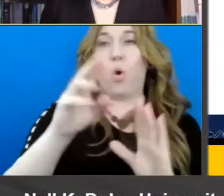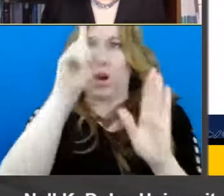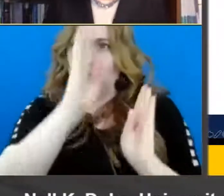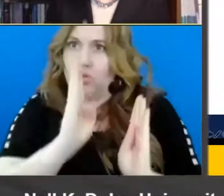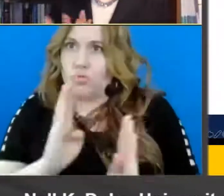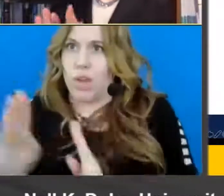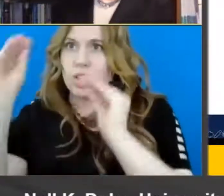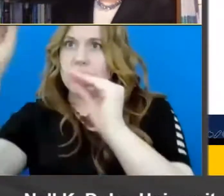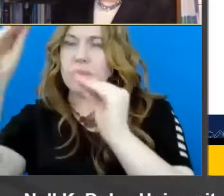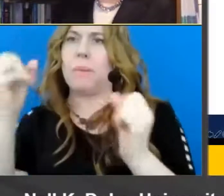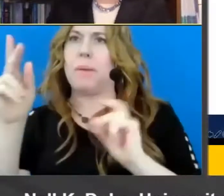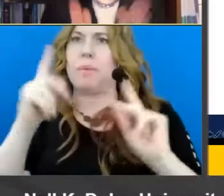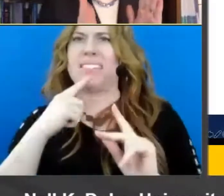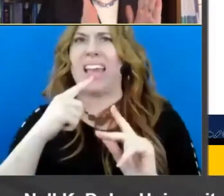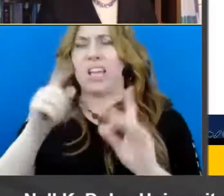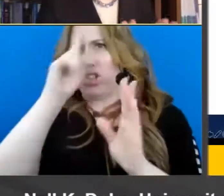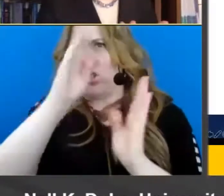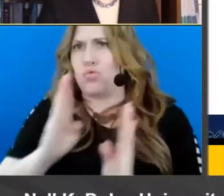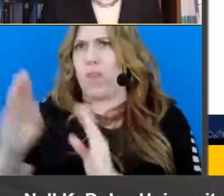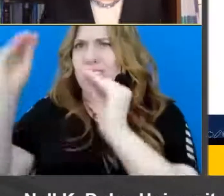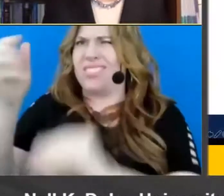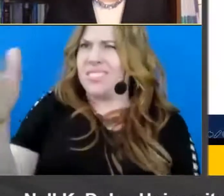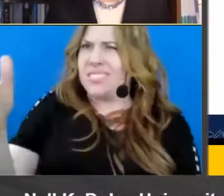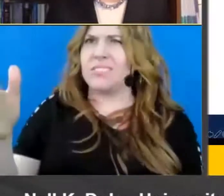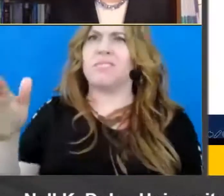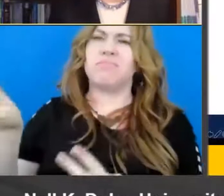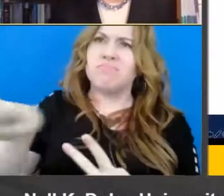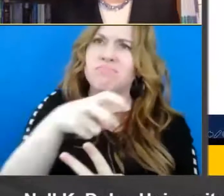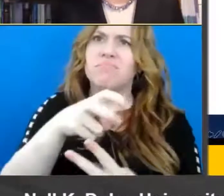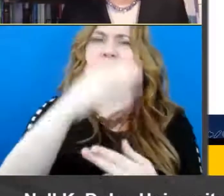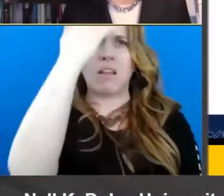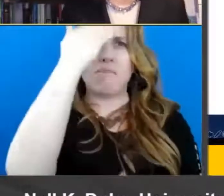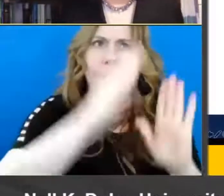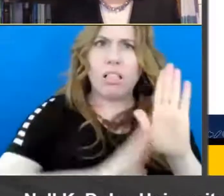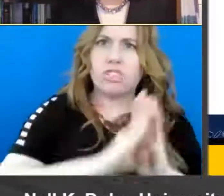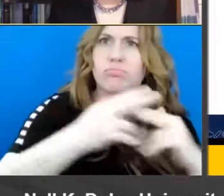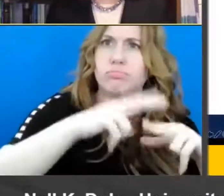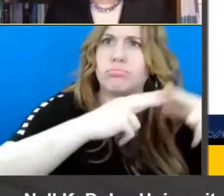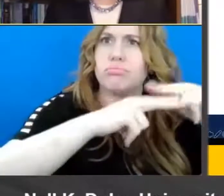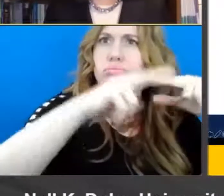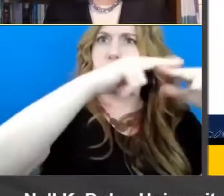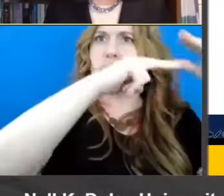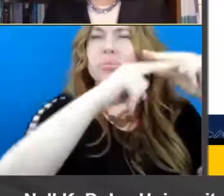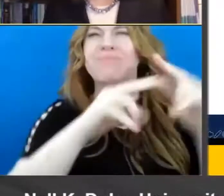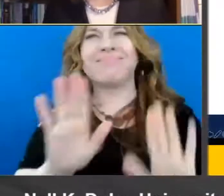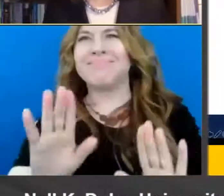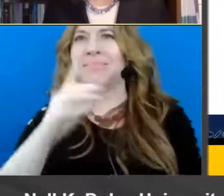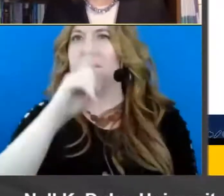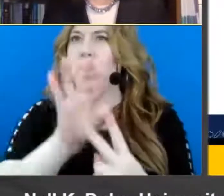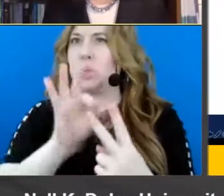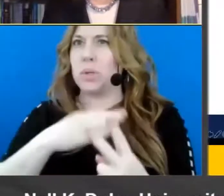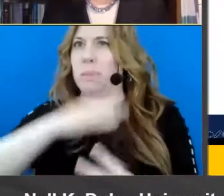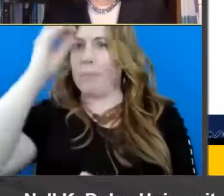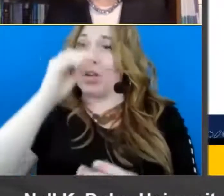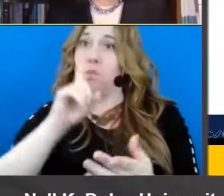of people arguing you know stop doing strategy instruction then do knowledge building instead and again I would say this is a false choice um actually the research